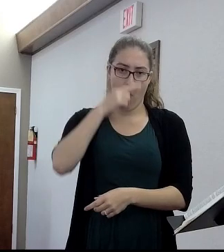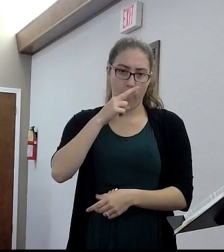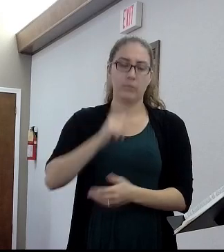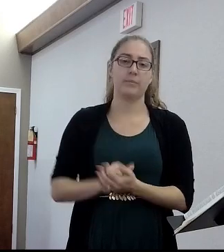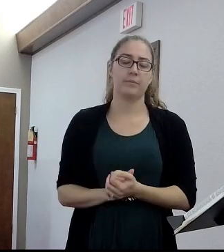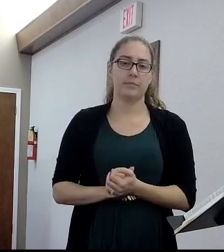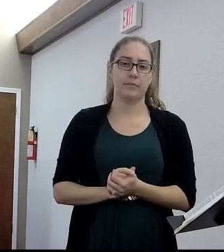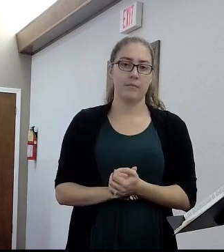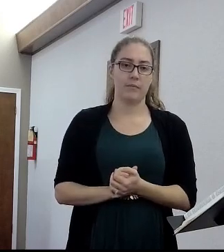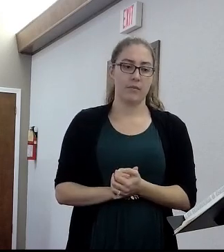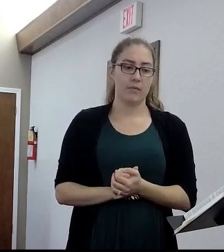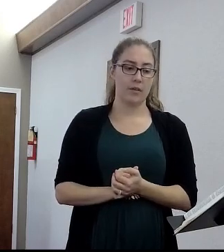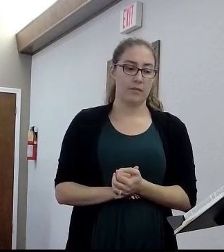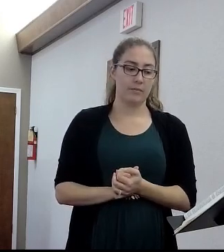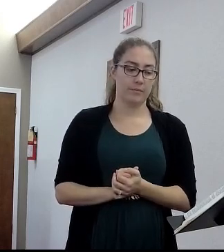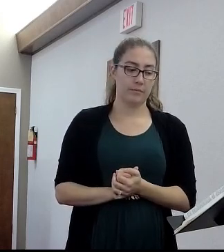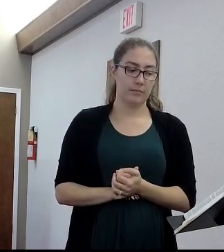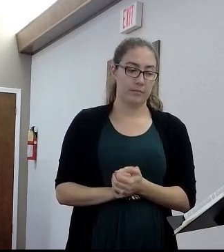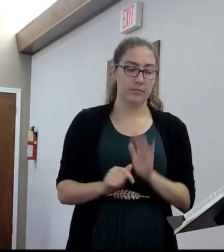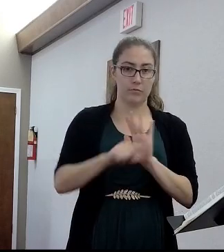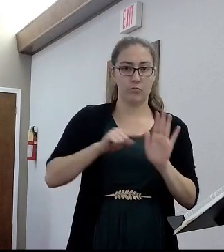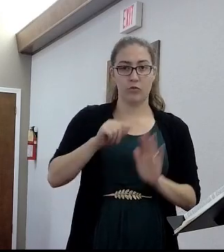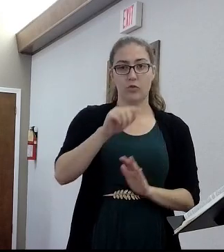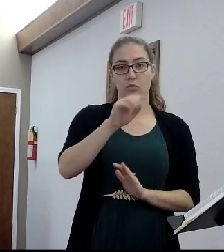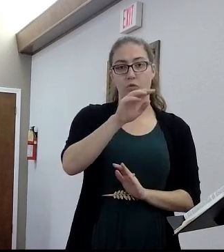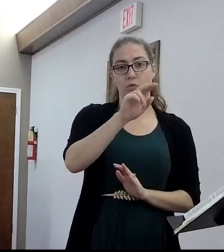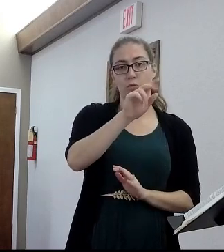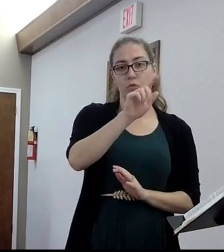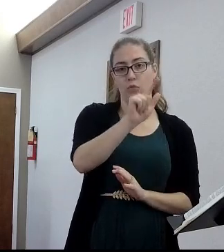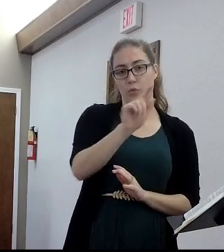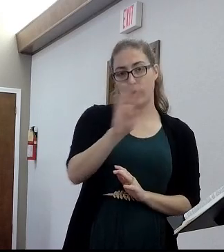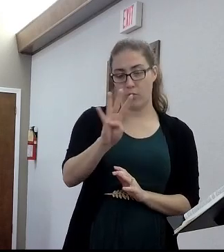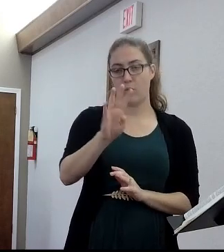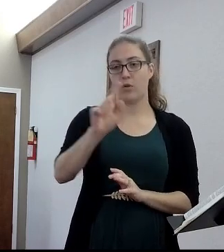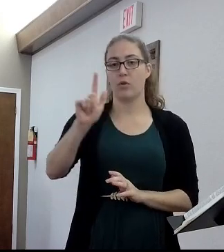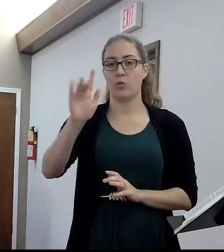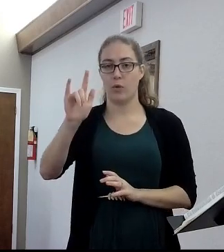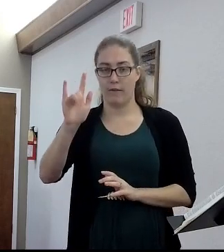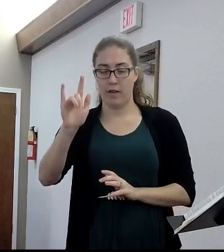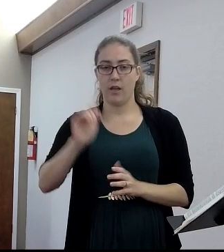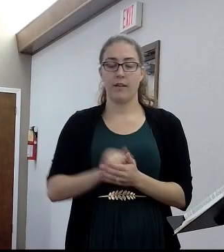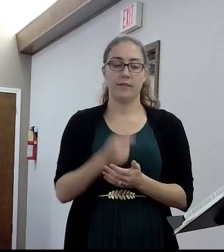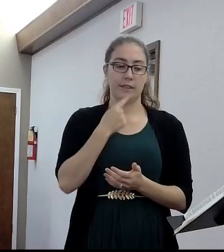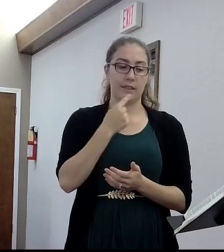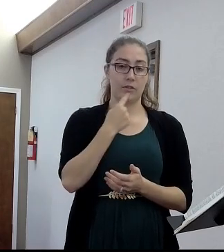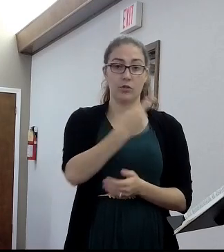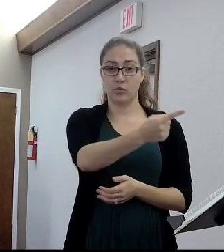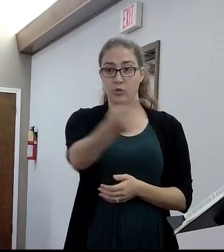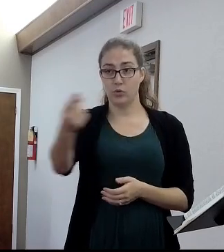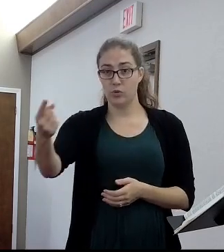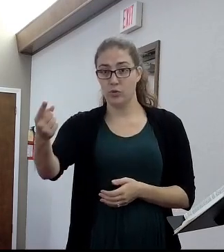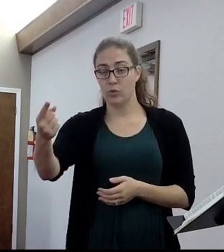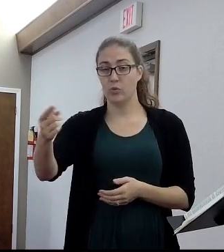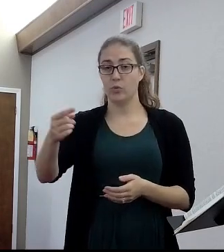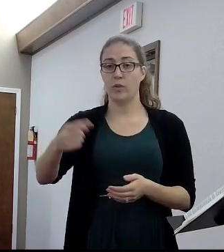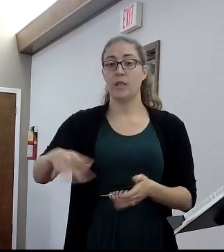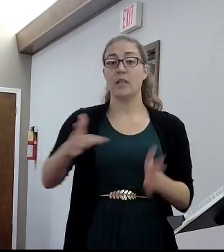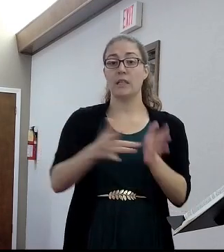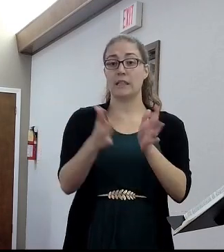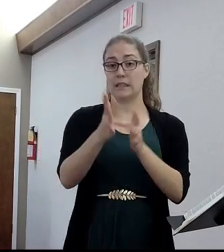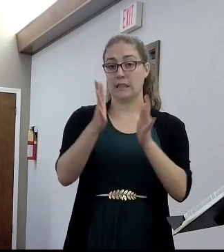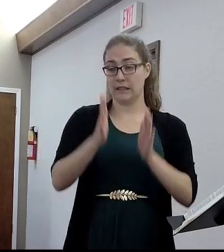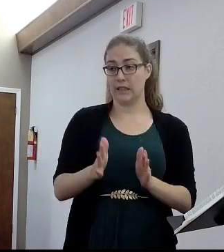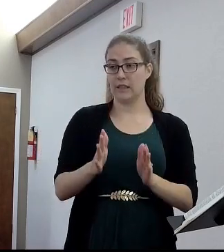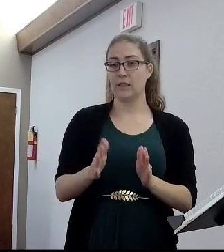Look at 24 and 25. Salute all them that have the rule over you and all the saints. They of Italy salute you. Or in other words, the